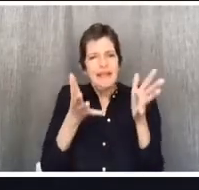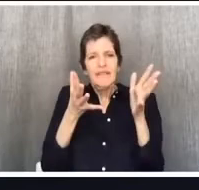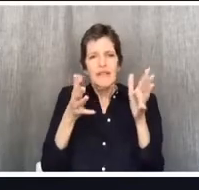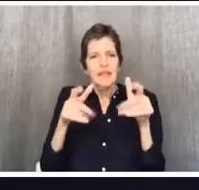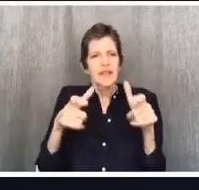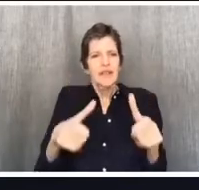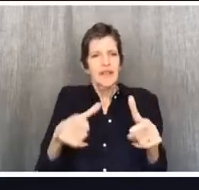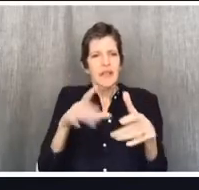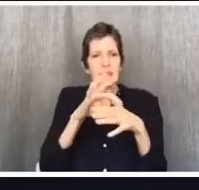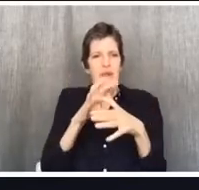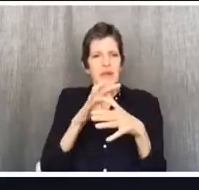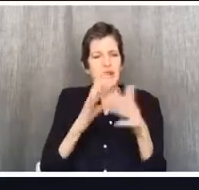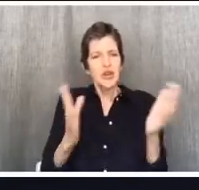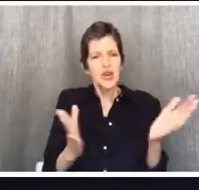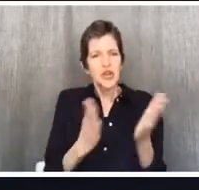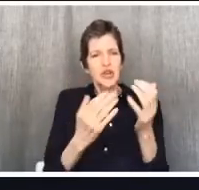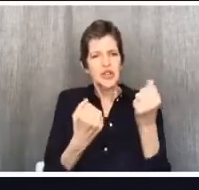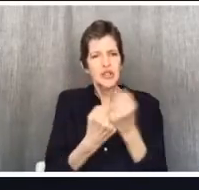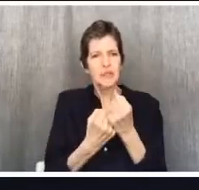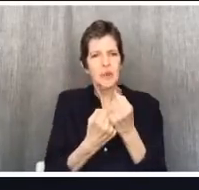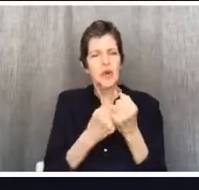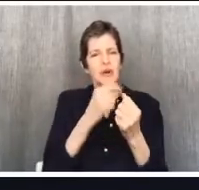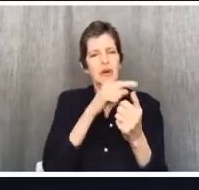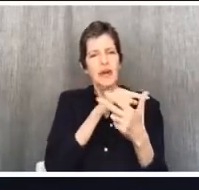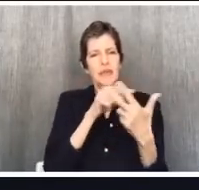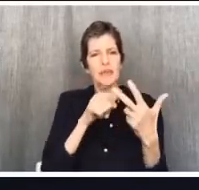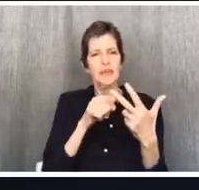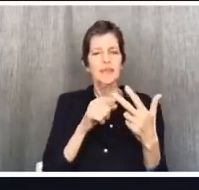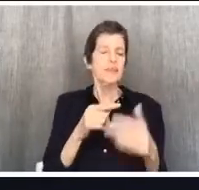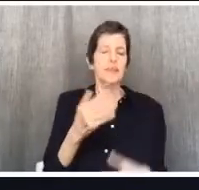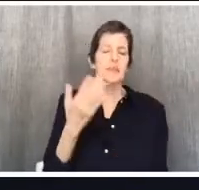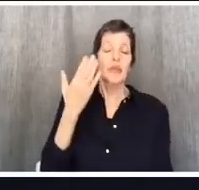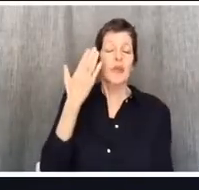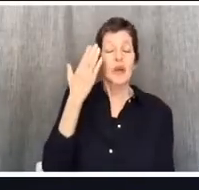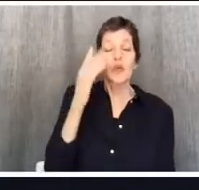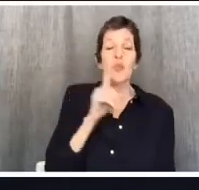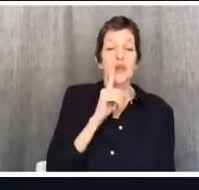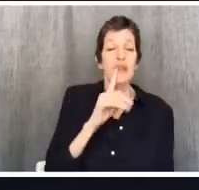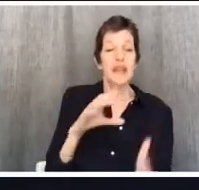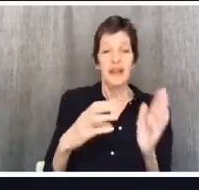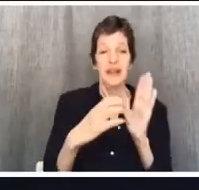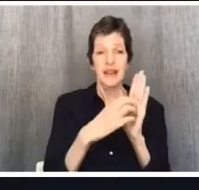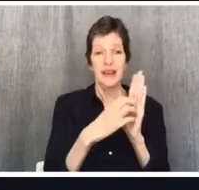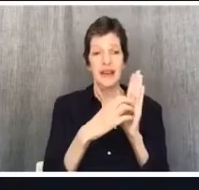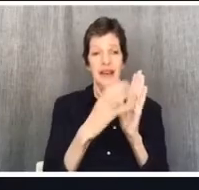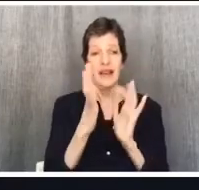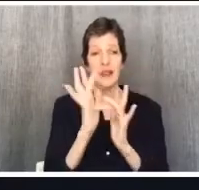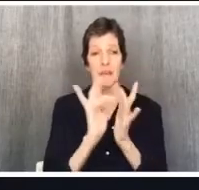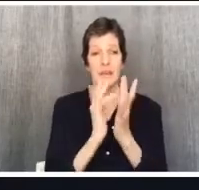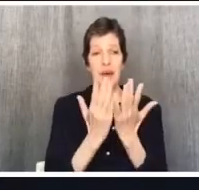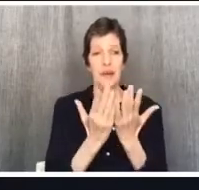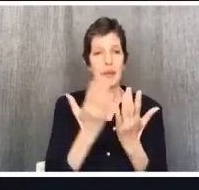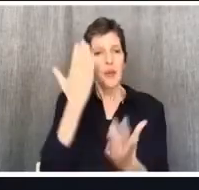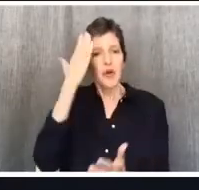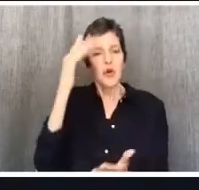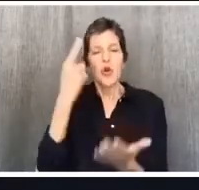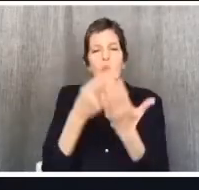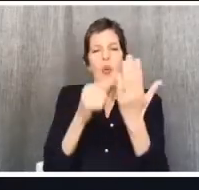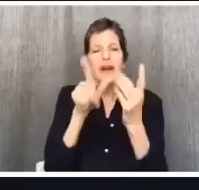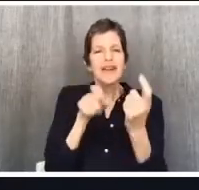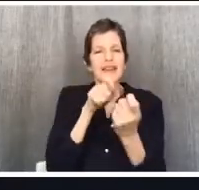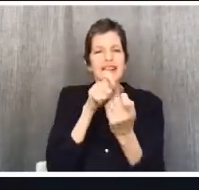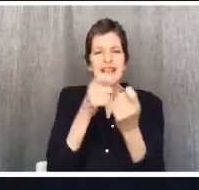your brother. And all of these cases, and we're not sure which one it is, but all of them, they're pointing to the idea that Christian